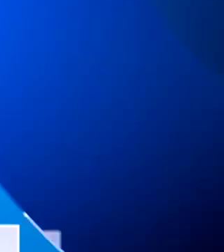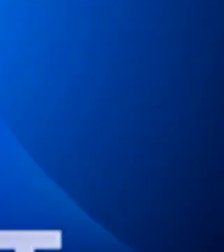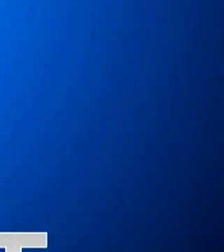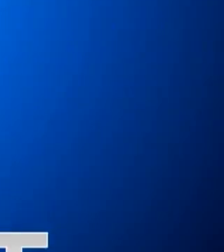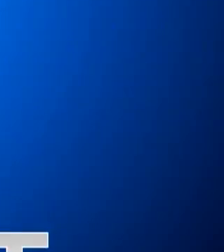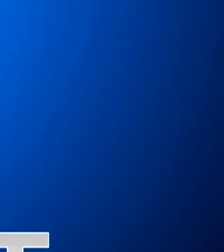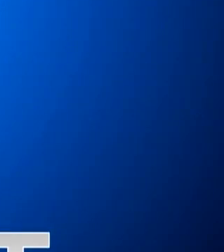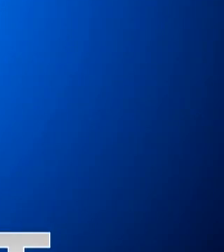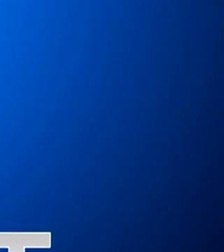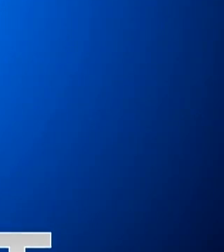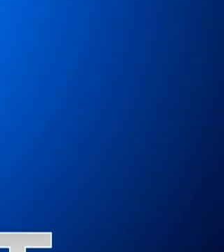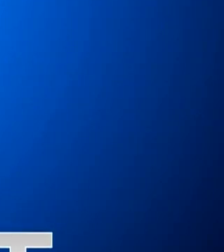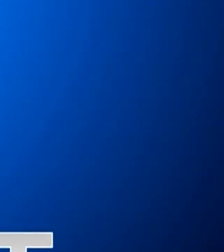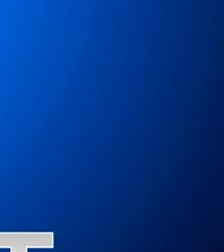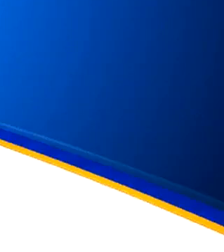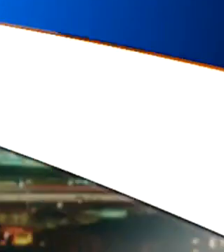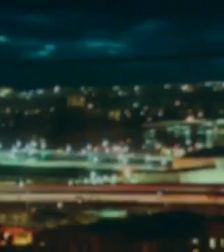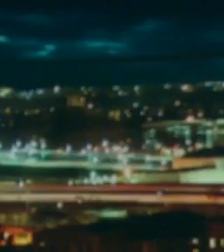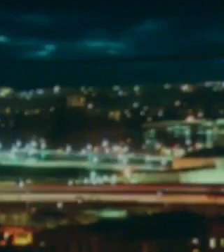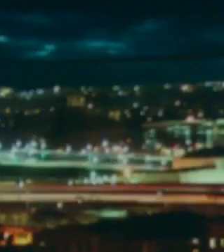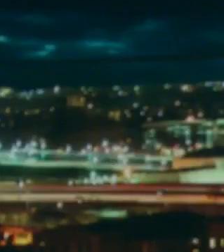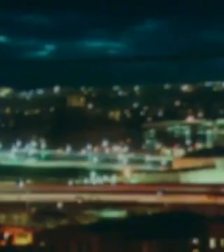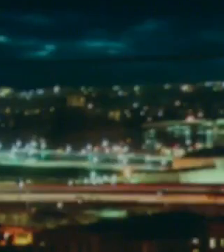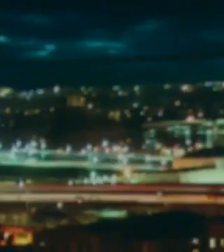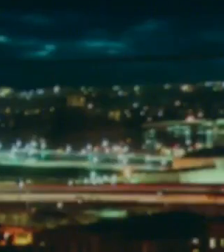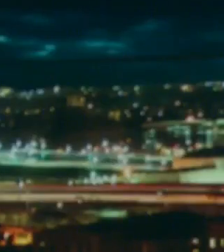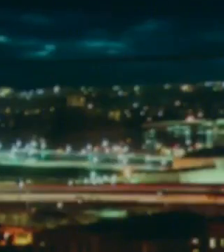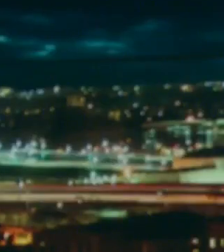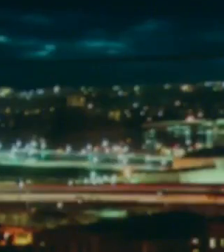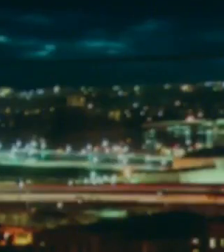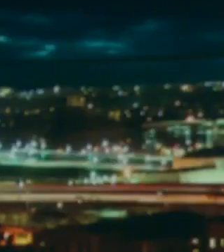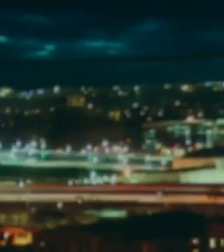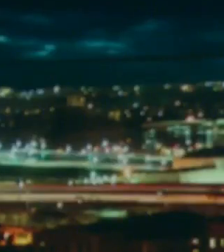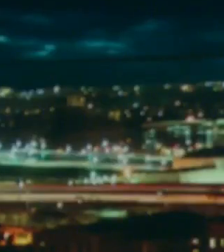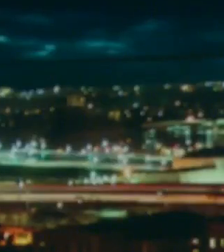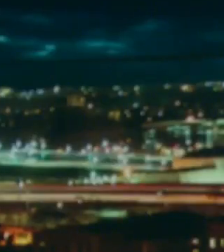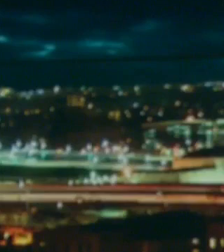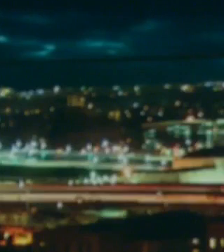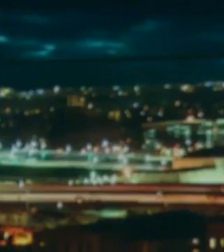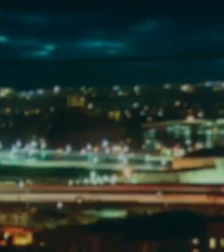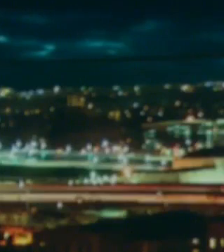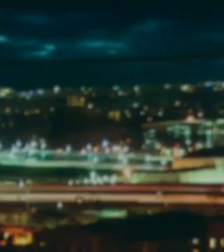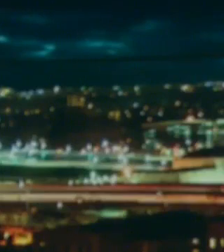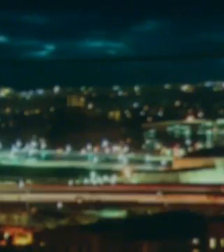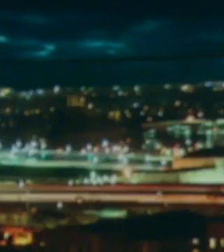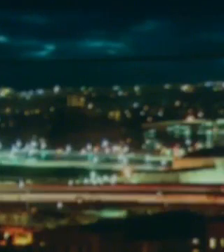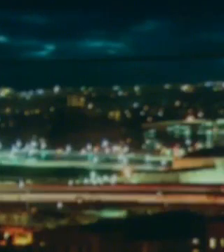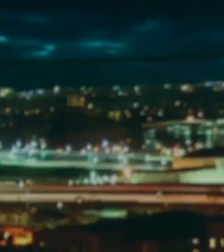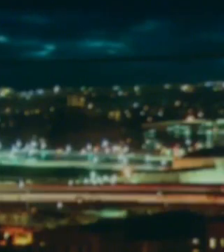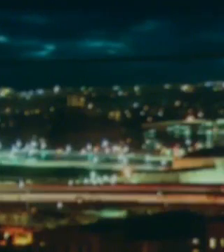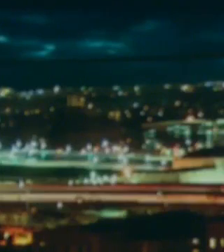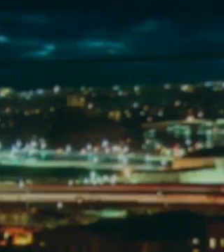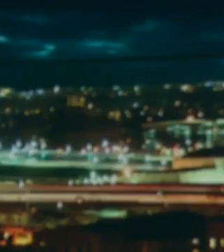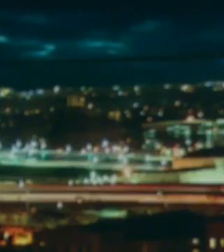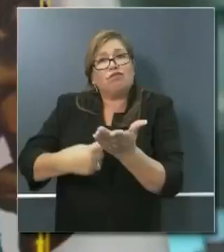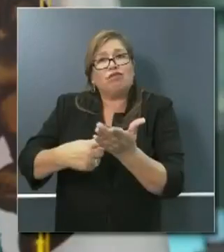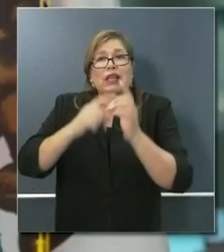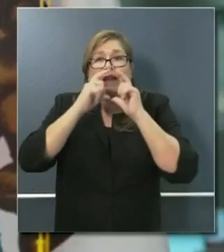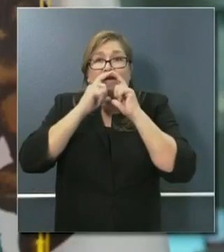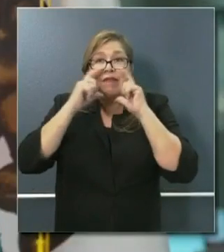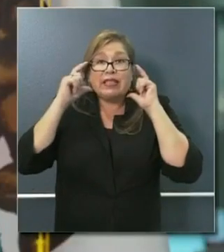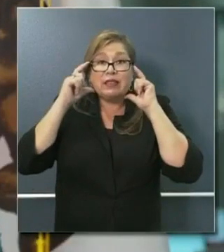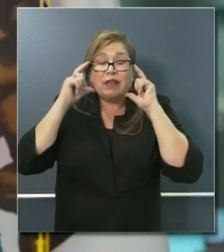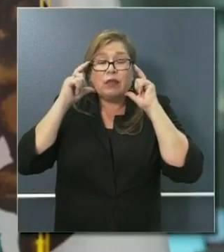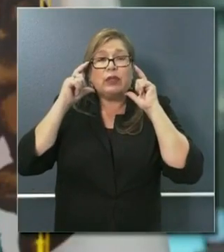THE FACE MASK DEBATE RAMPING UP AGAIN AFTER THE MAYOR OF L.A. NOW RECOMMENDING THAT PEOPLE DO INDEED WEAR THEM WHEN THEY GO OUTSIDE.